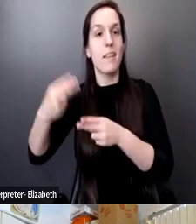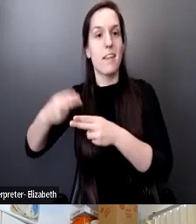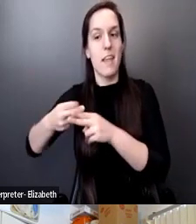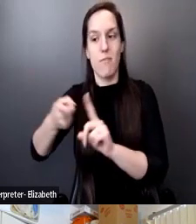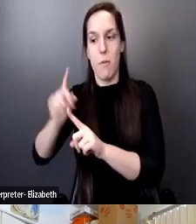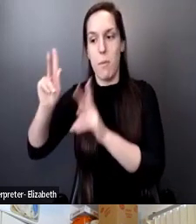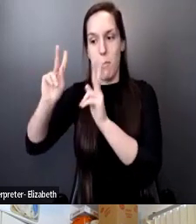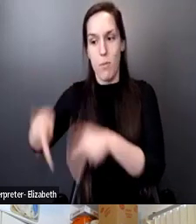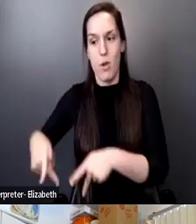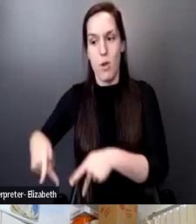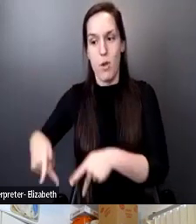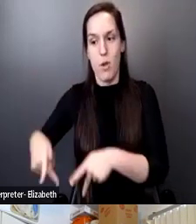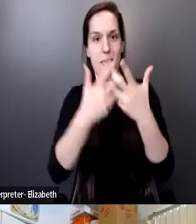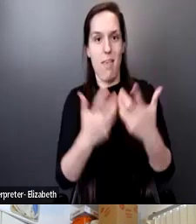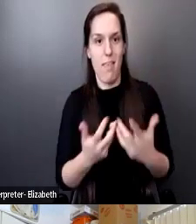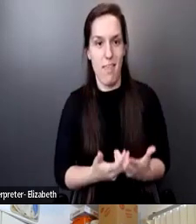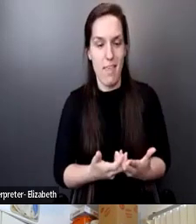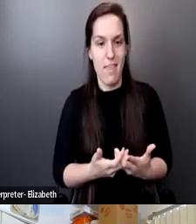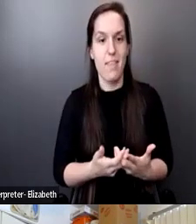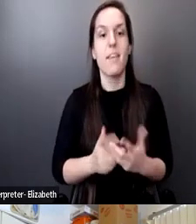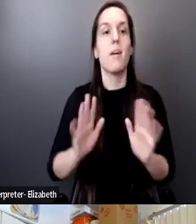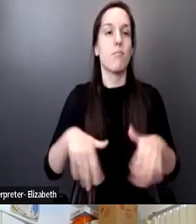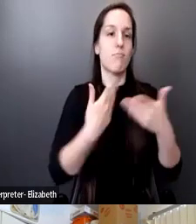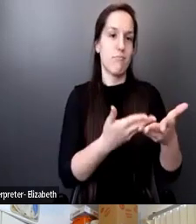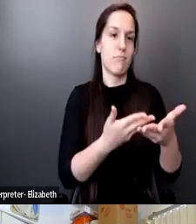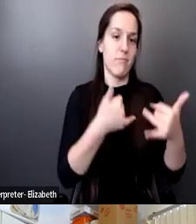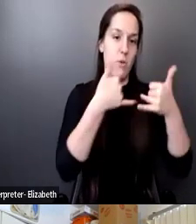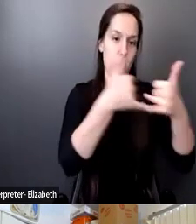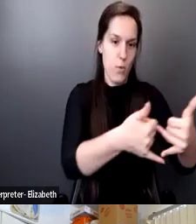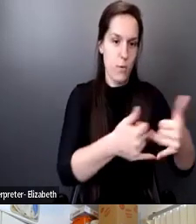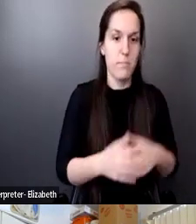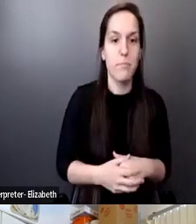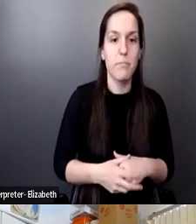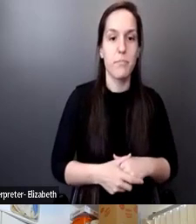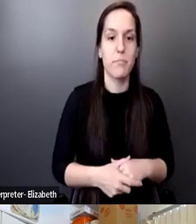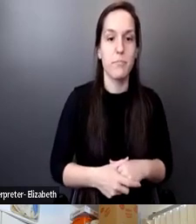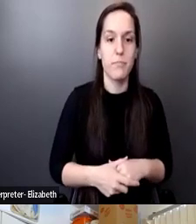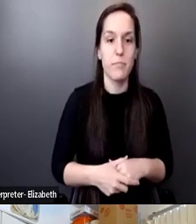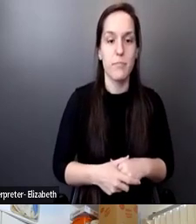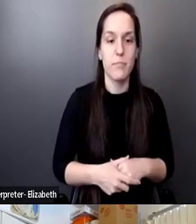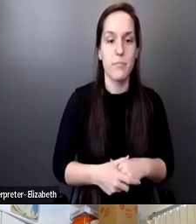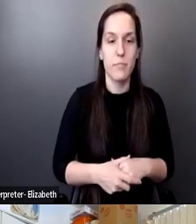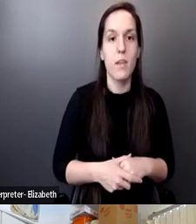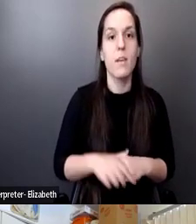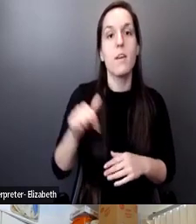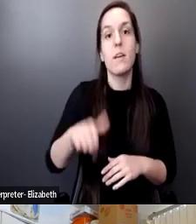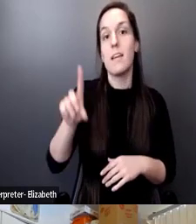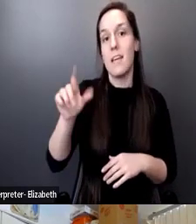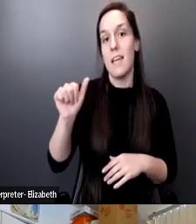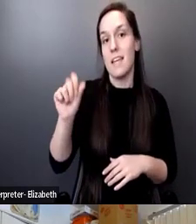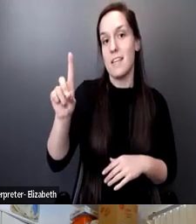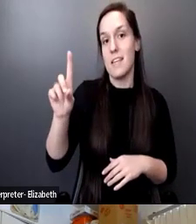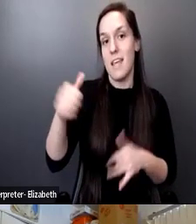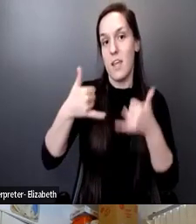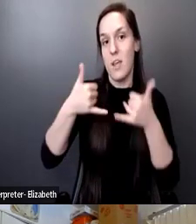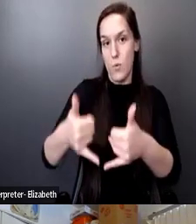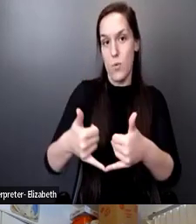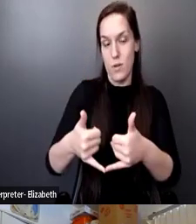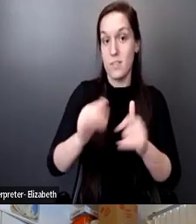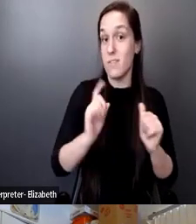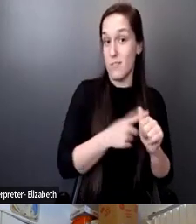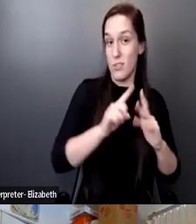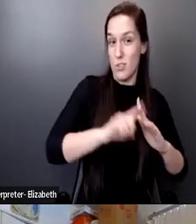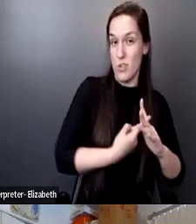is most fitting. These awards started as ADA awards, Americans with Disabilities Act Awards, which